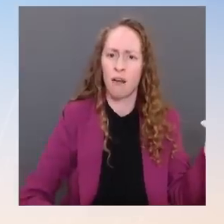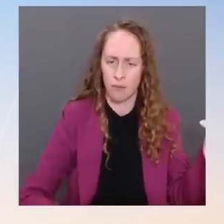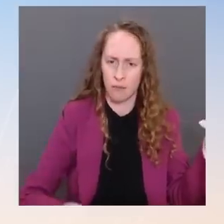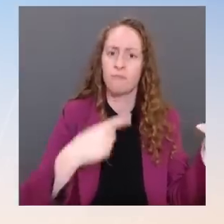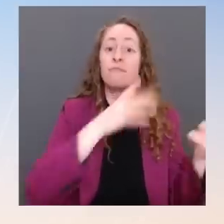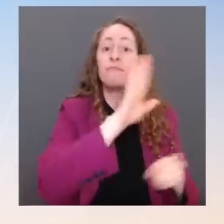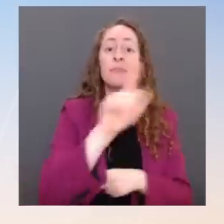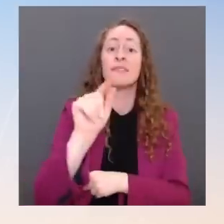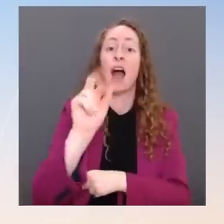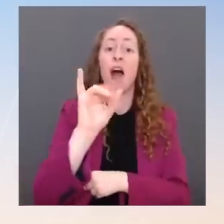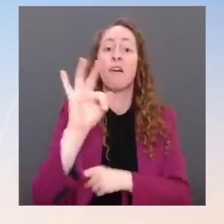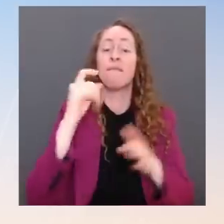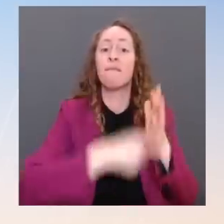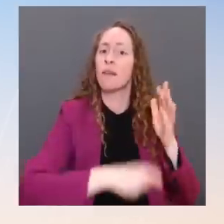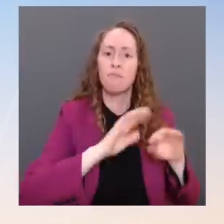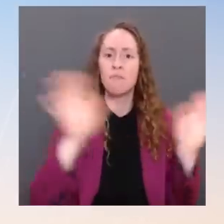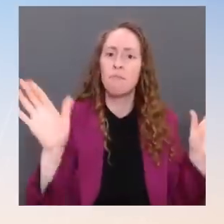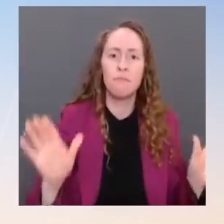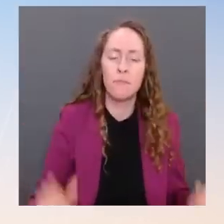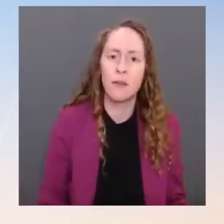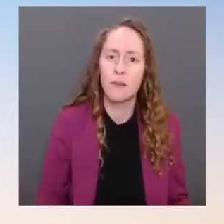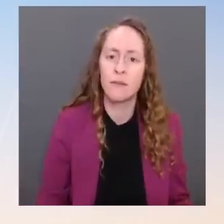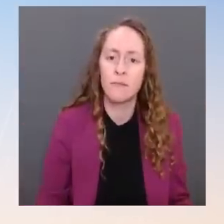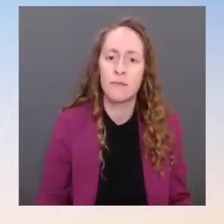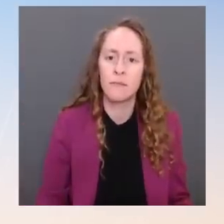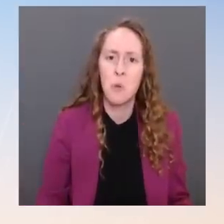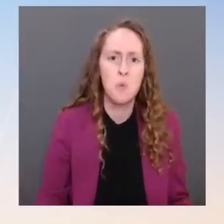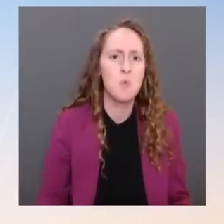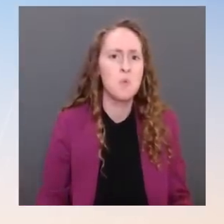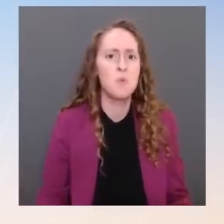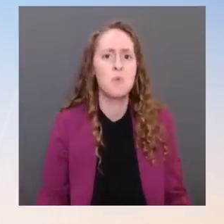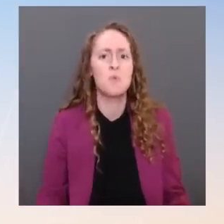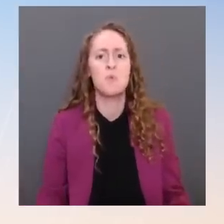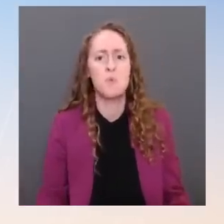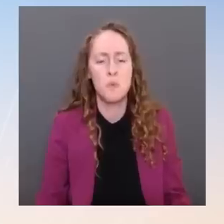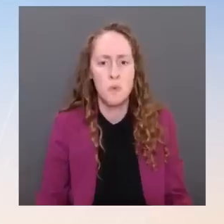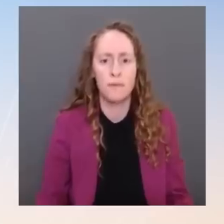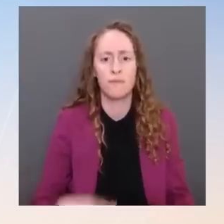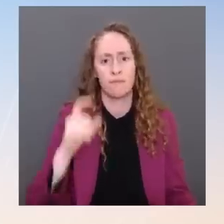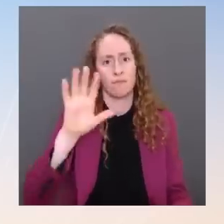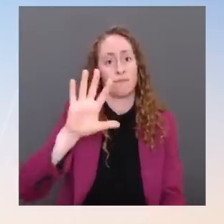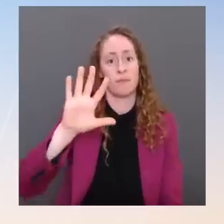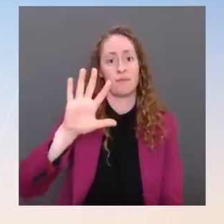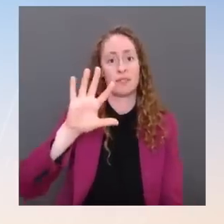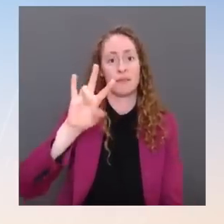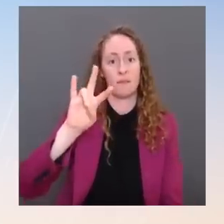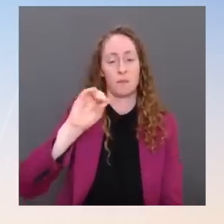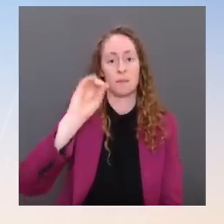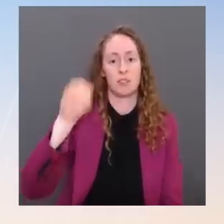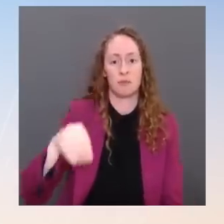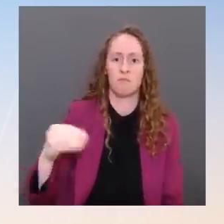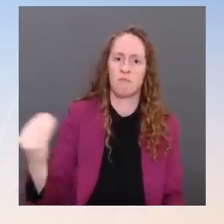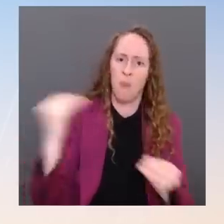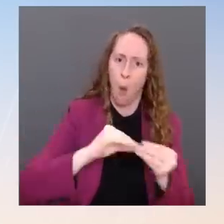month from China, from Russia to China. 57 percent was the increase. At what point is China breaking the sanctions? And then when is the President going